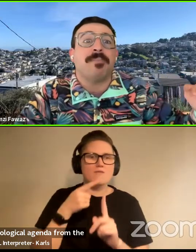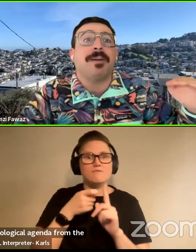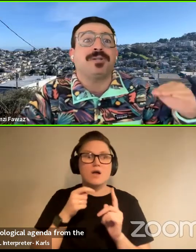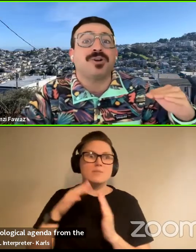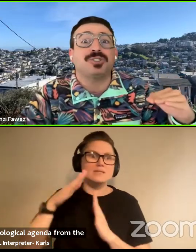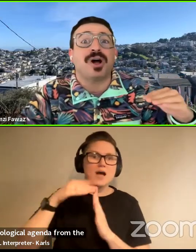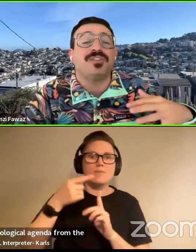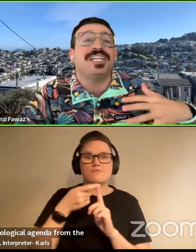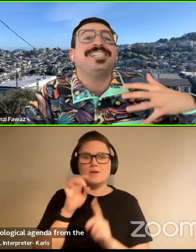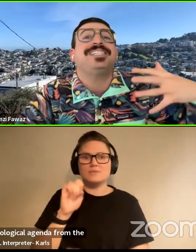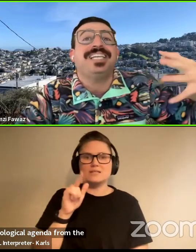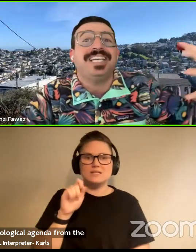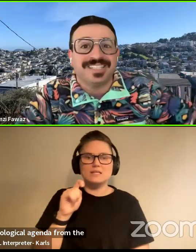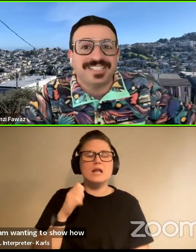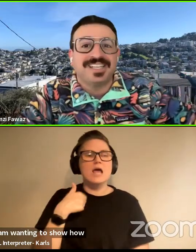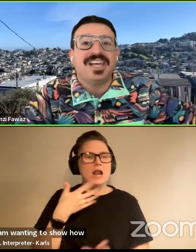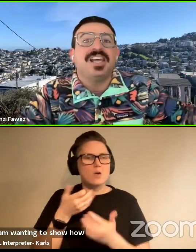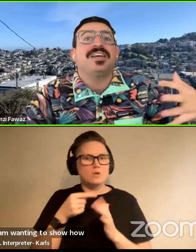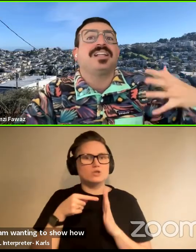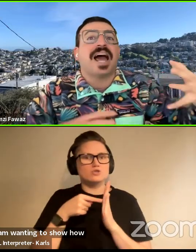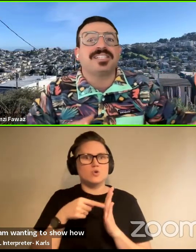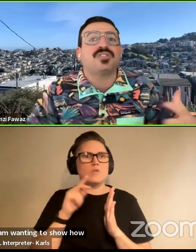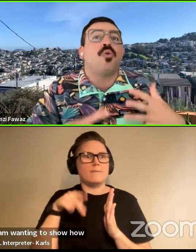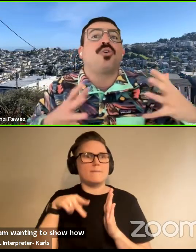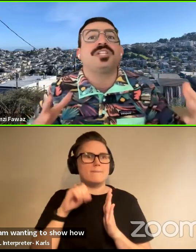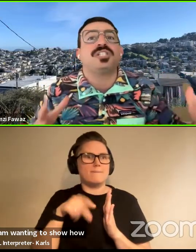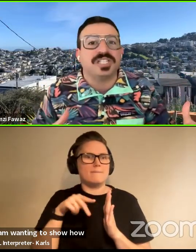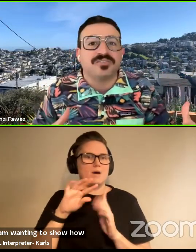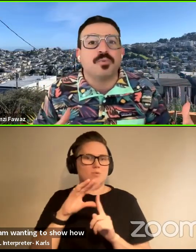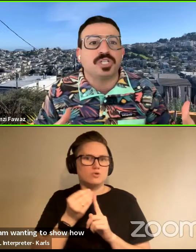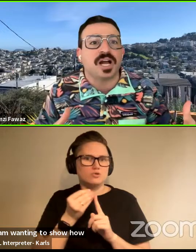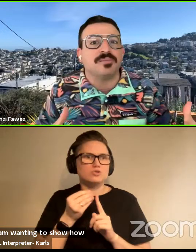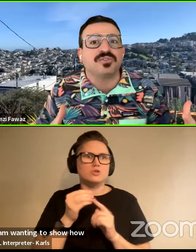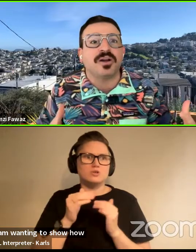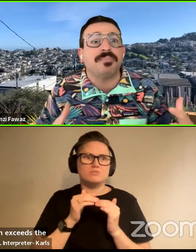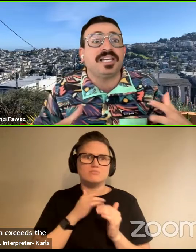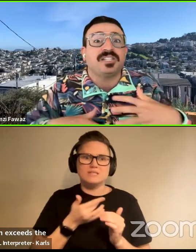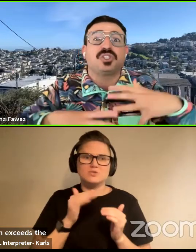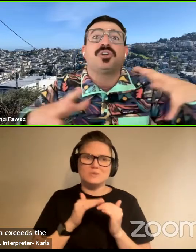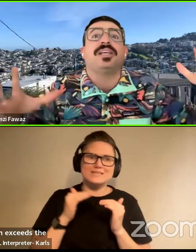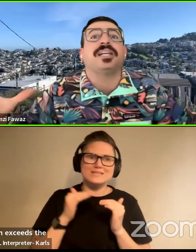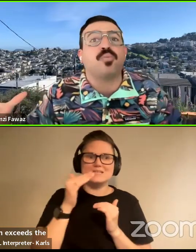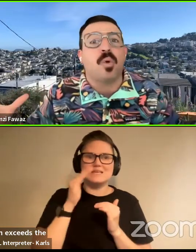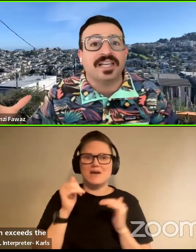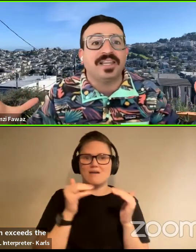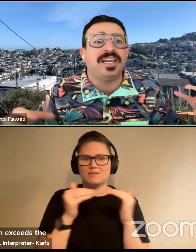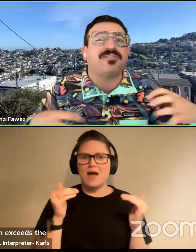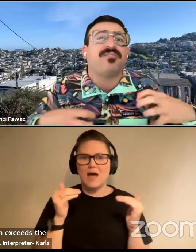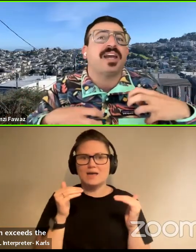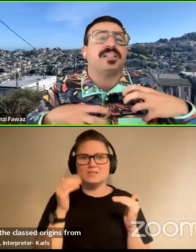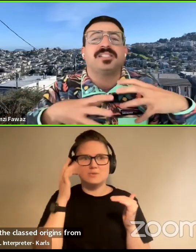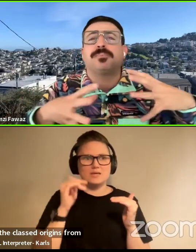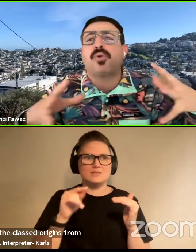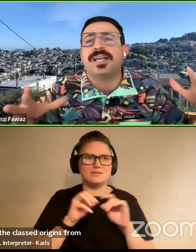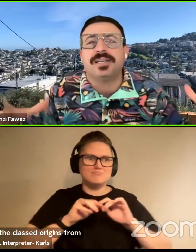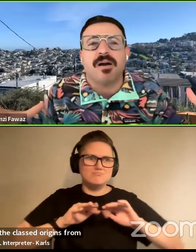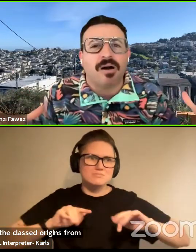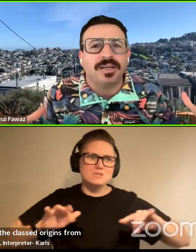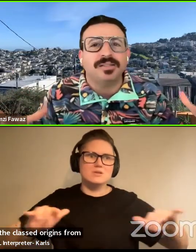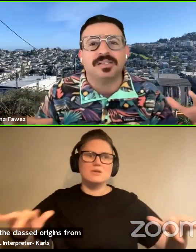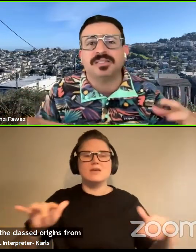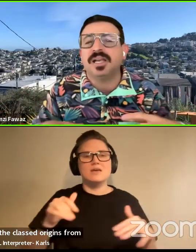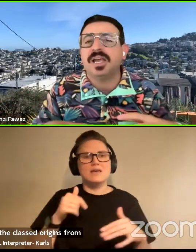wanting to show how popular culture often exceeds the classed origins from which it comes from, because it circulates widely. It finds